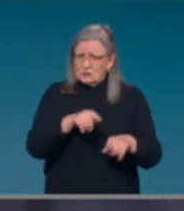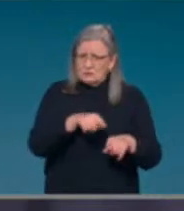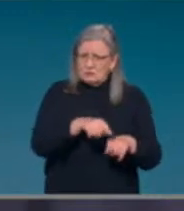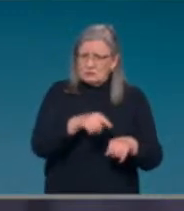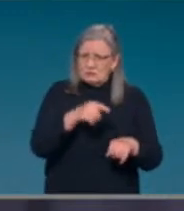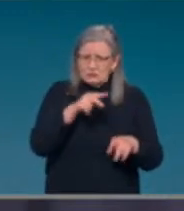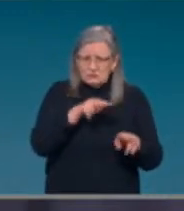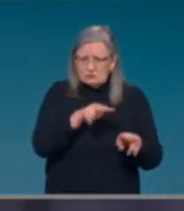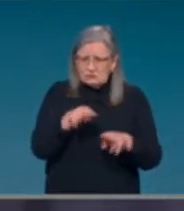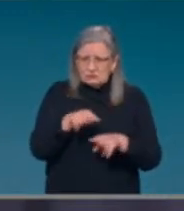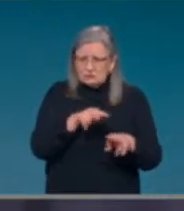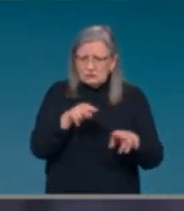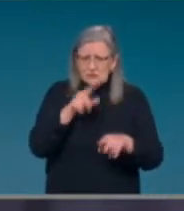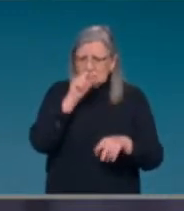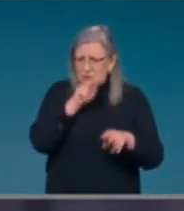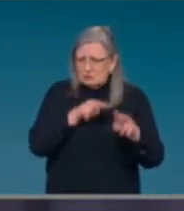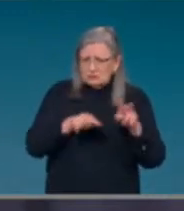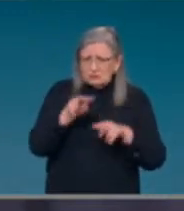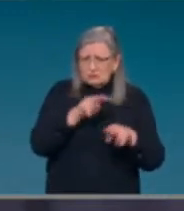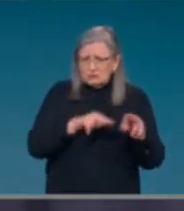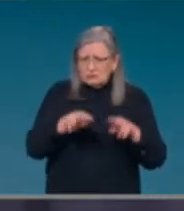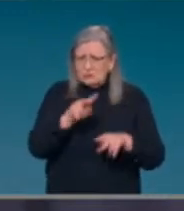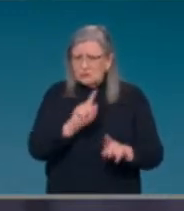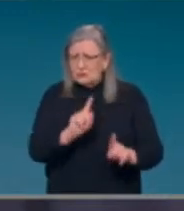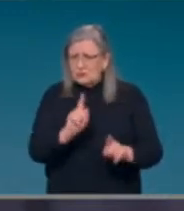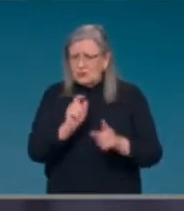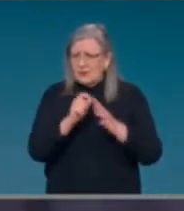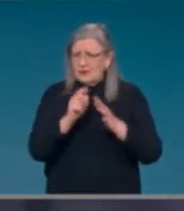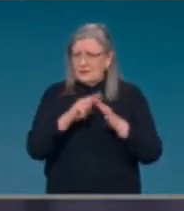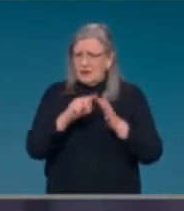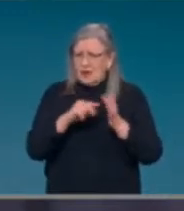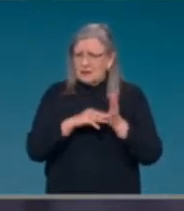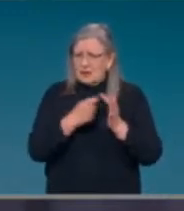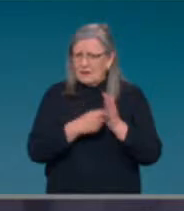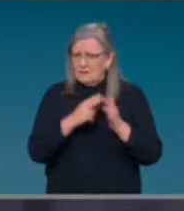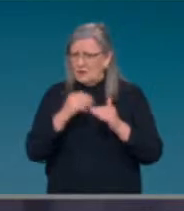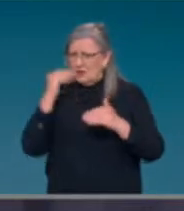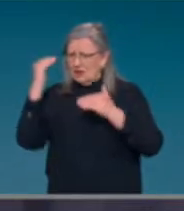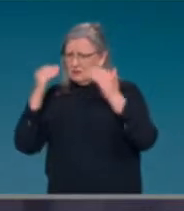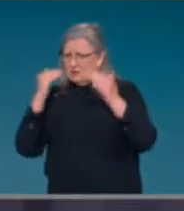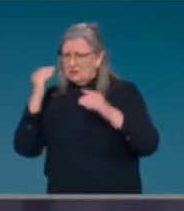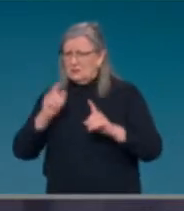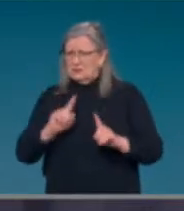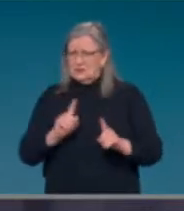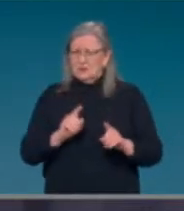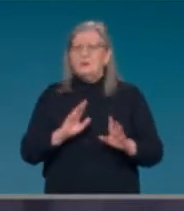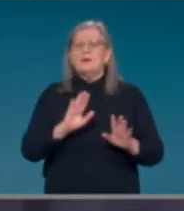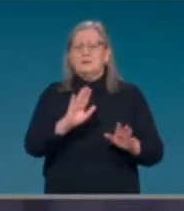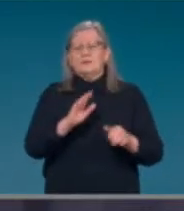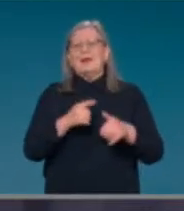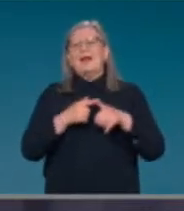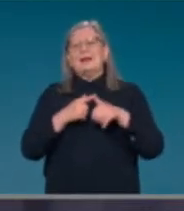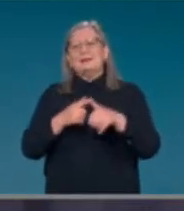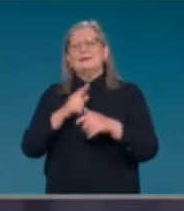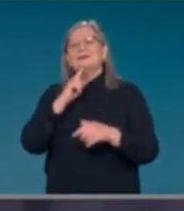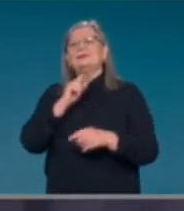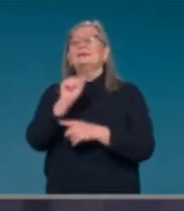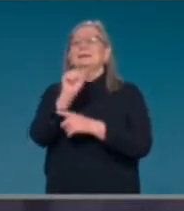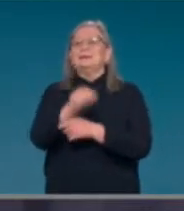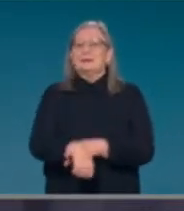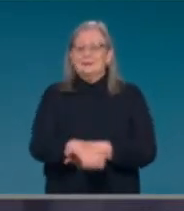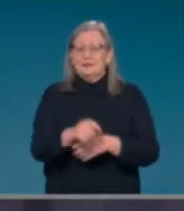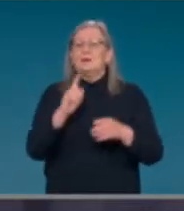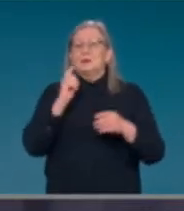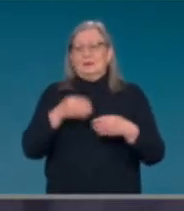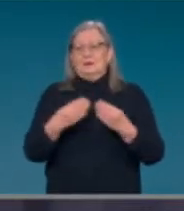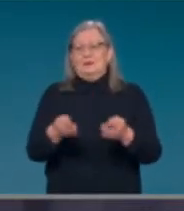So, the answer is yes, we will be making Pfizer available to pharmacies and we will be making Moderna available